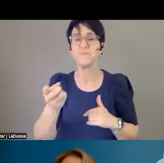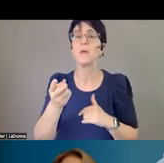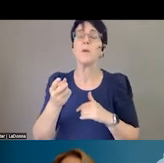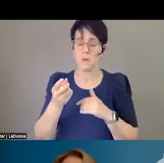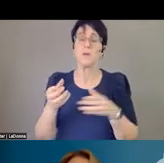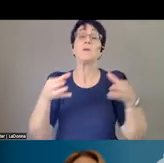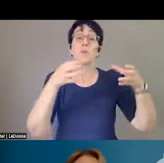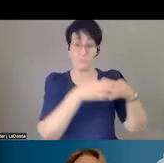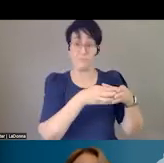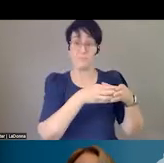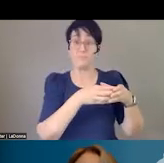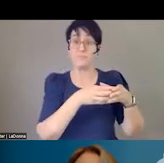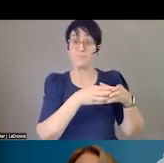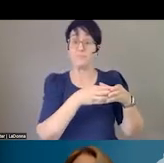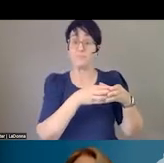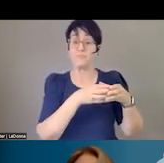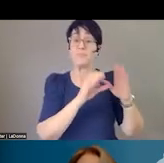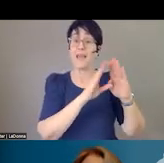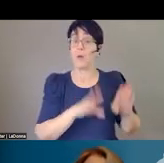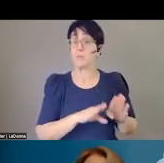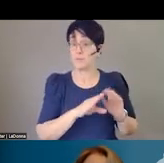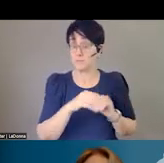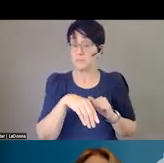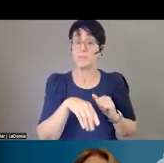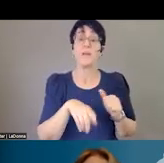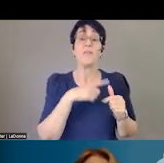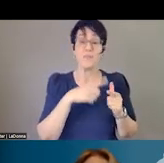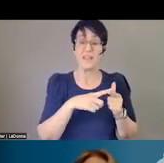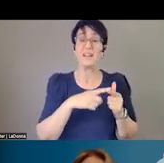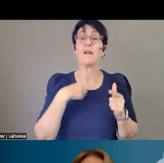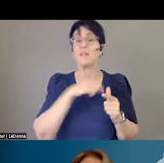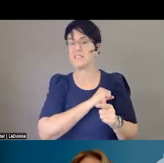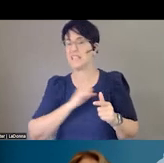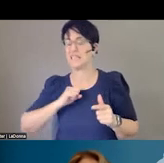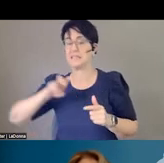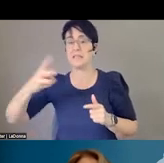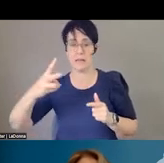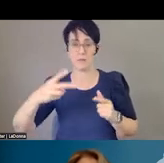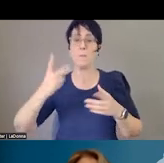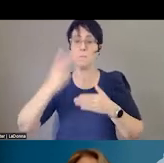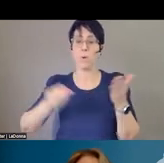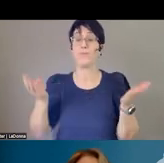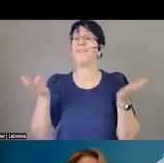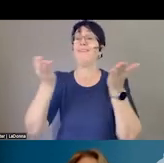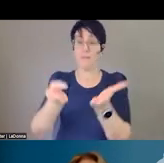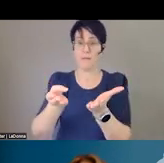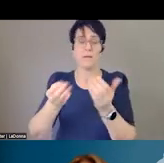my partner, Senator Dinkra, kind of carried the water through the Senate. And a couple of things I really remember